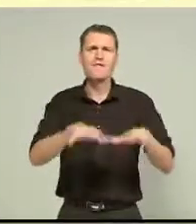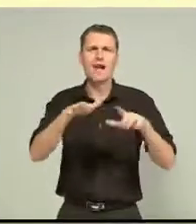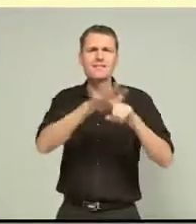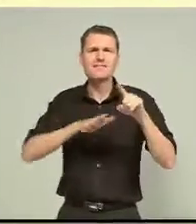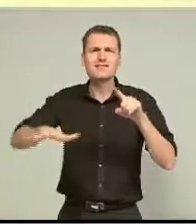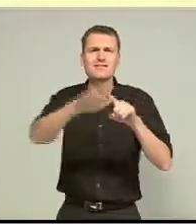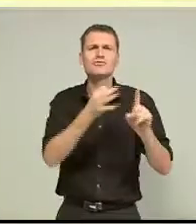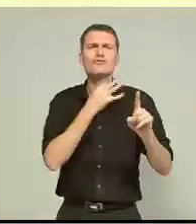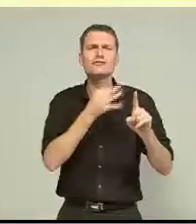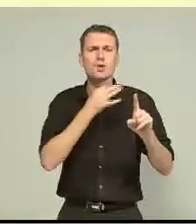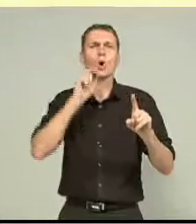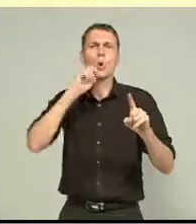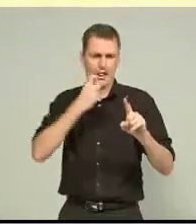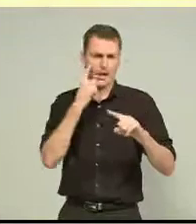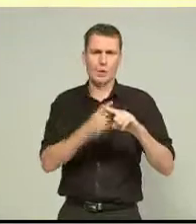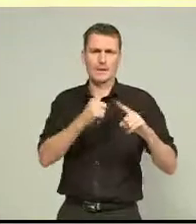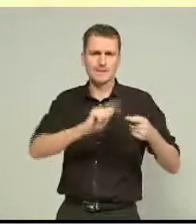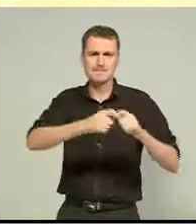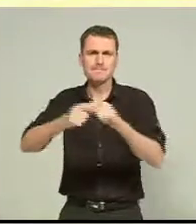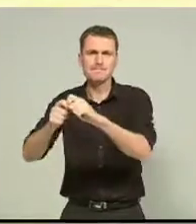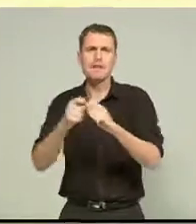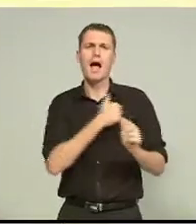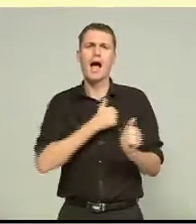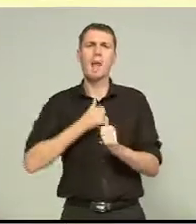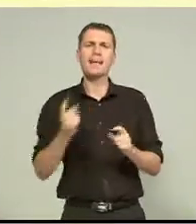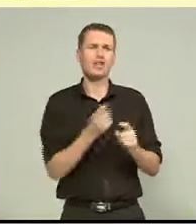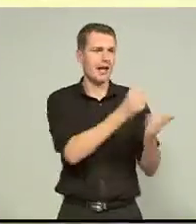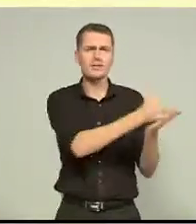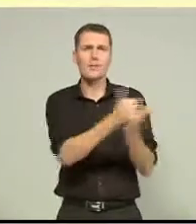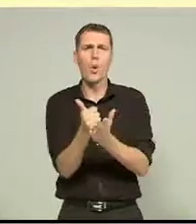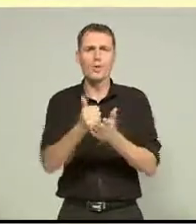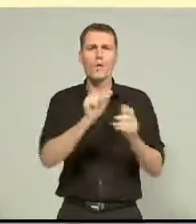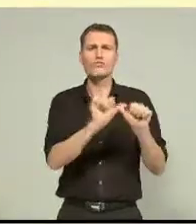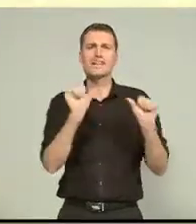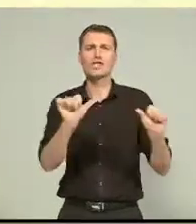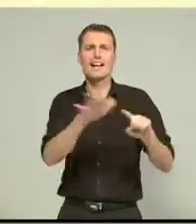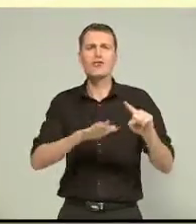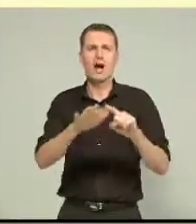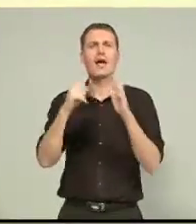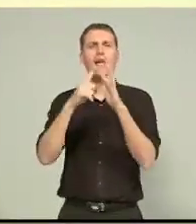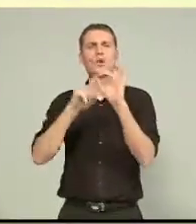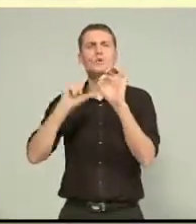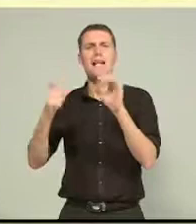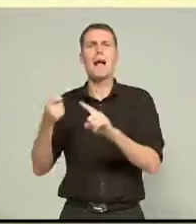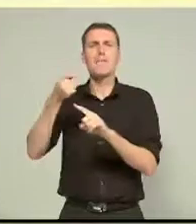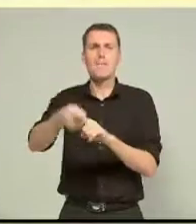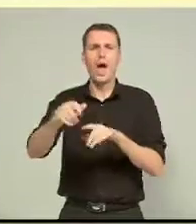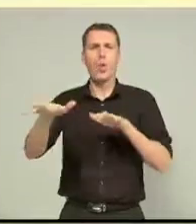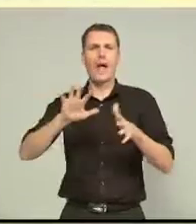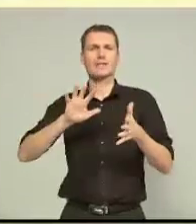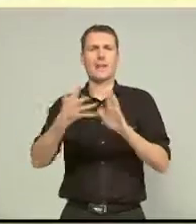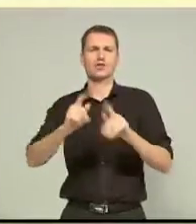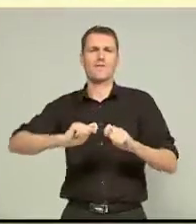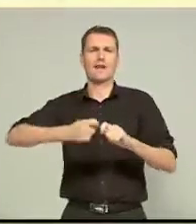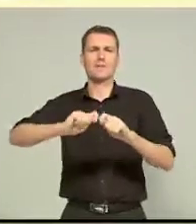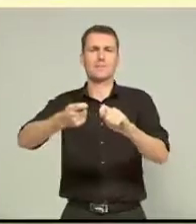Army engineers would be utilised to help with the protection work, and EQC would pay for earthquake damage to the land. The party's planning to